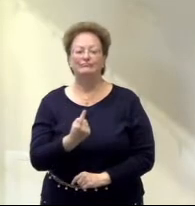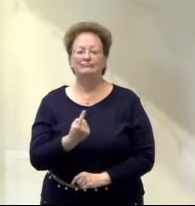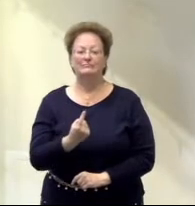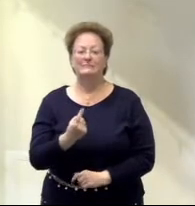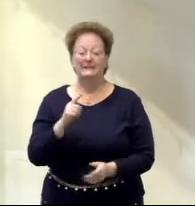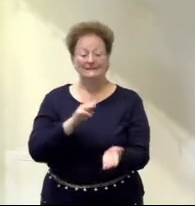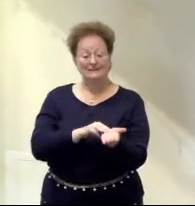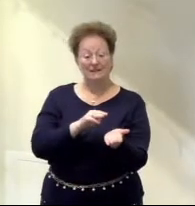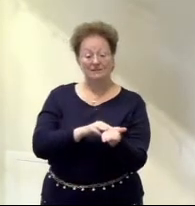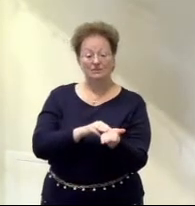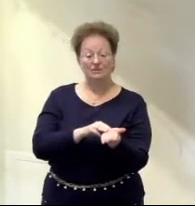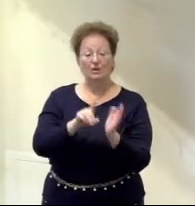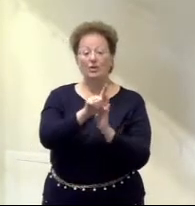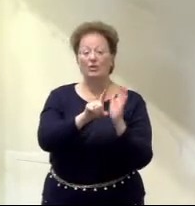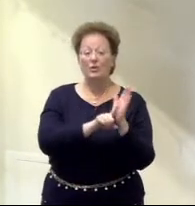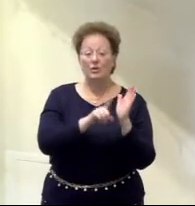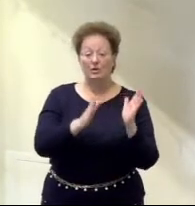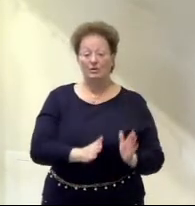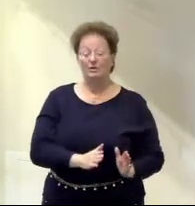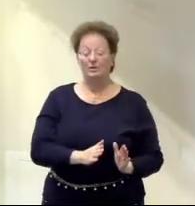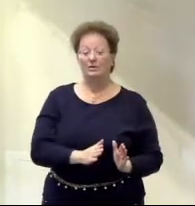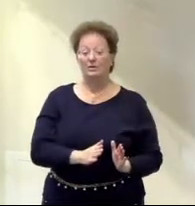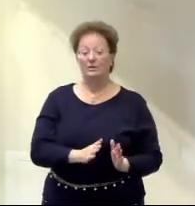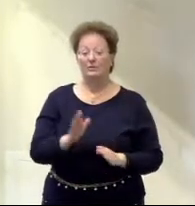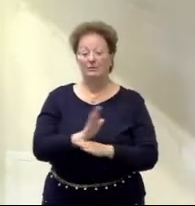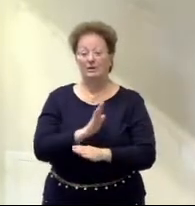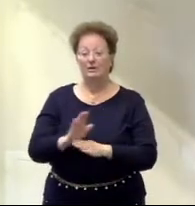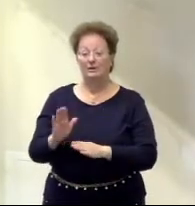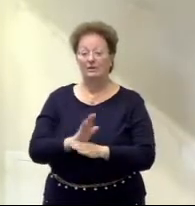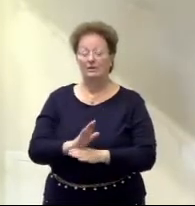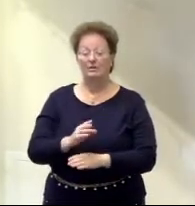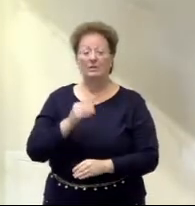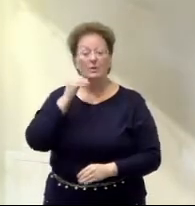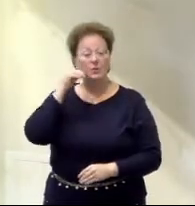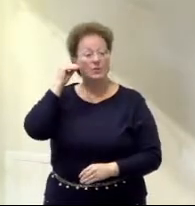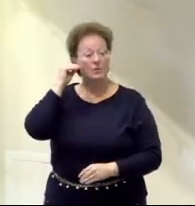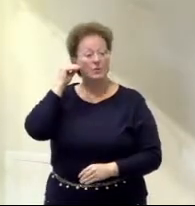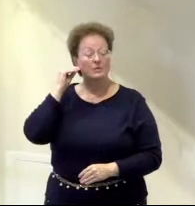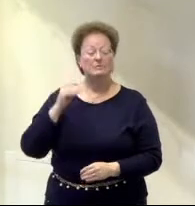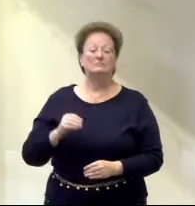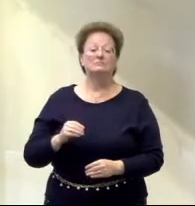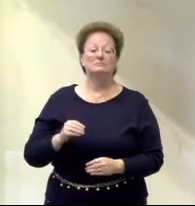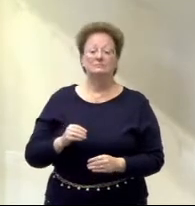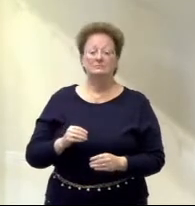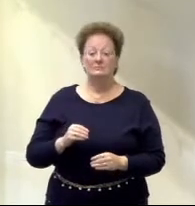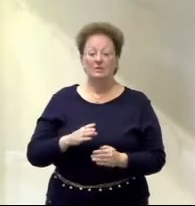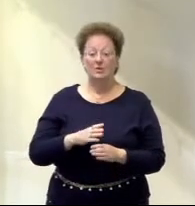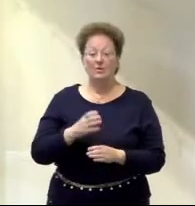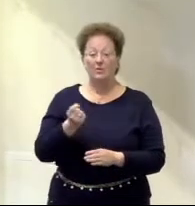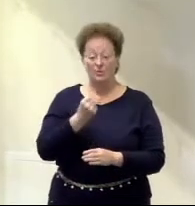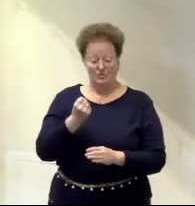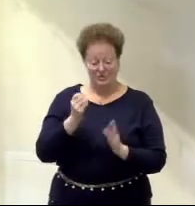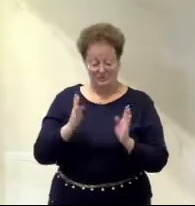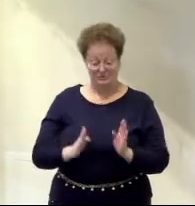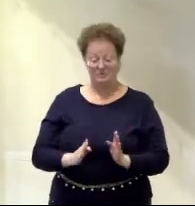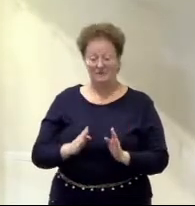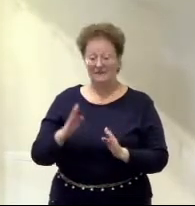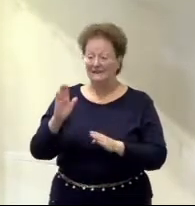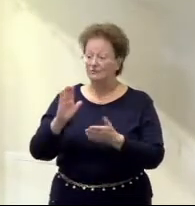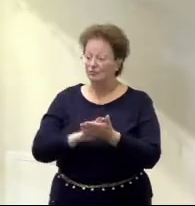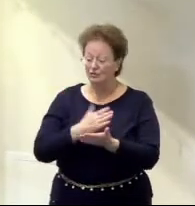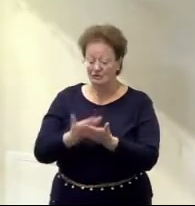doctor, lawyer, business owner, homeowner, executive, executive, cashier, chef, teacher.